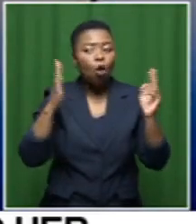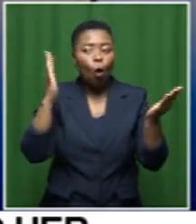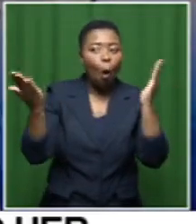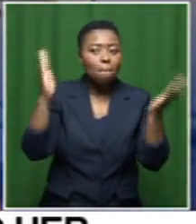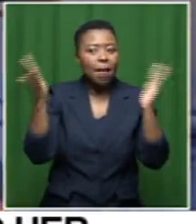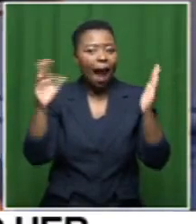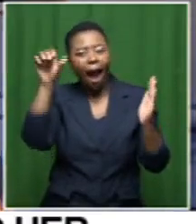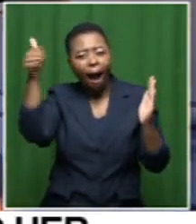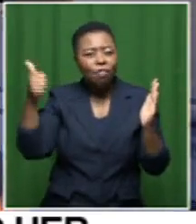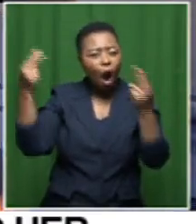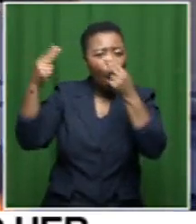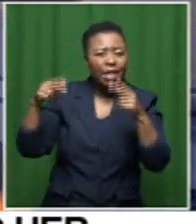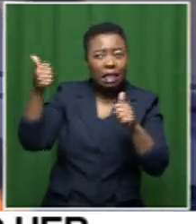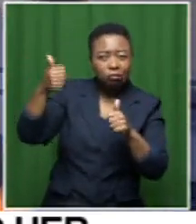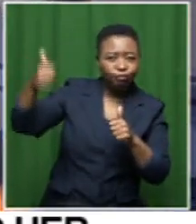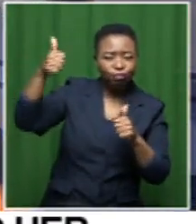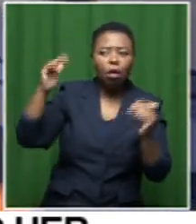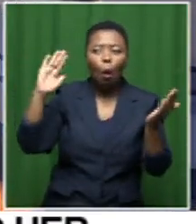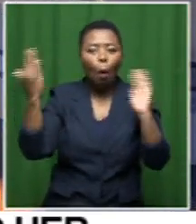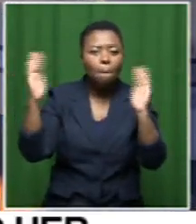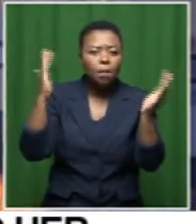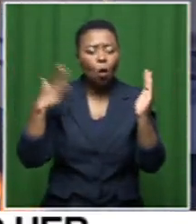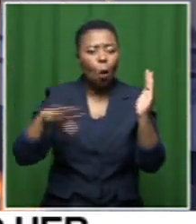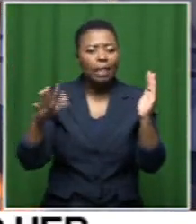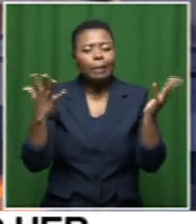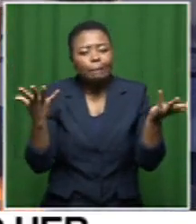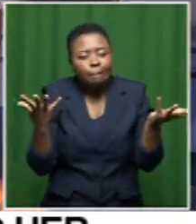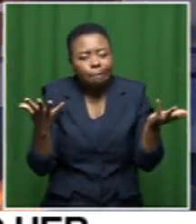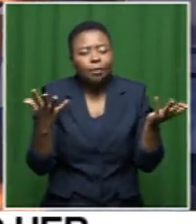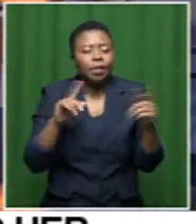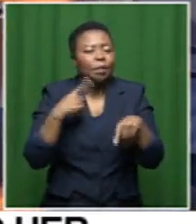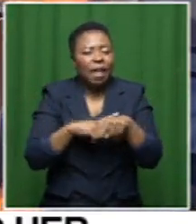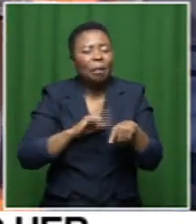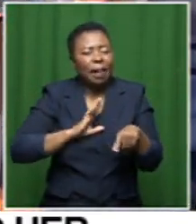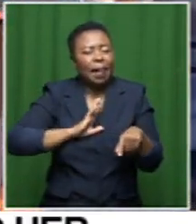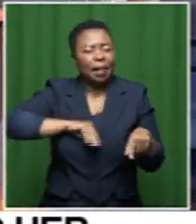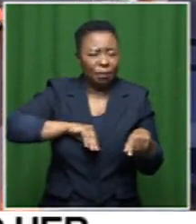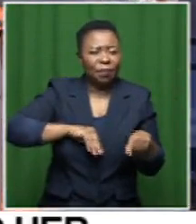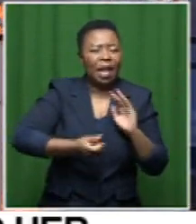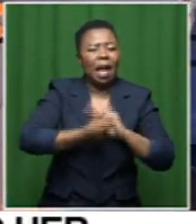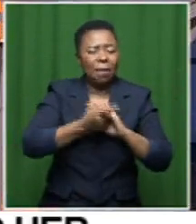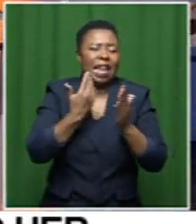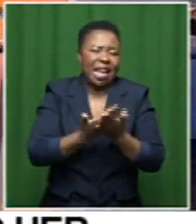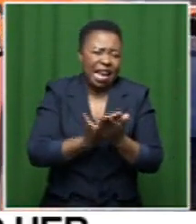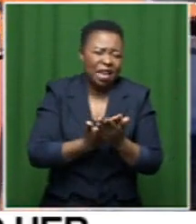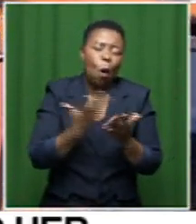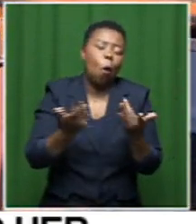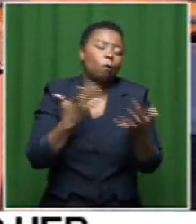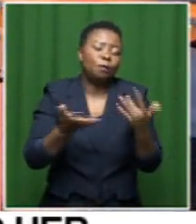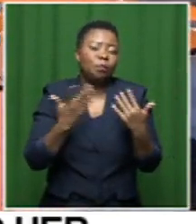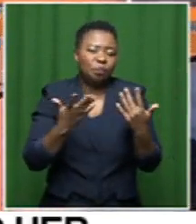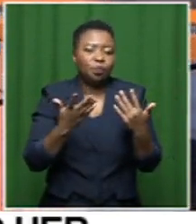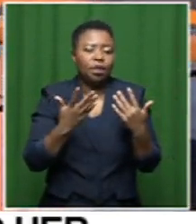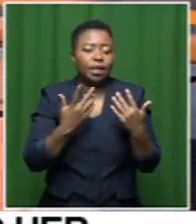to different other artists and it sort of has a damming or or what's the